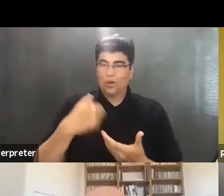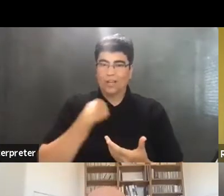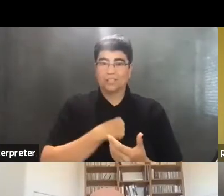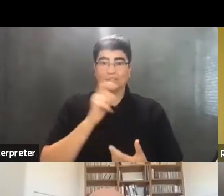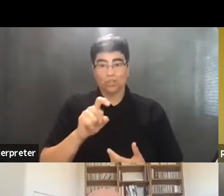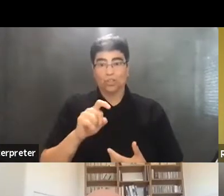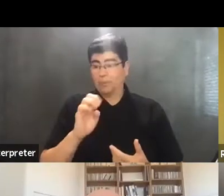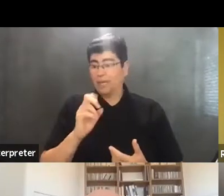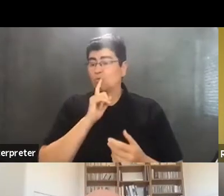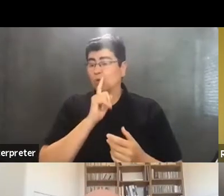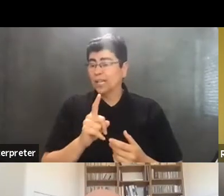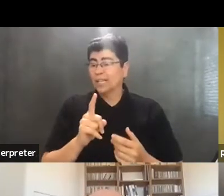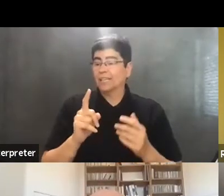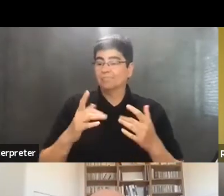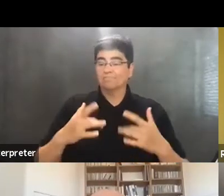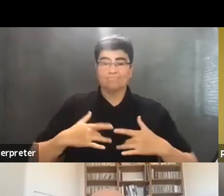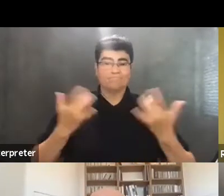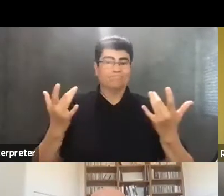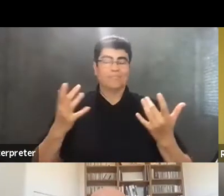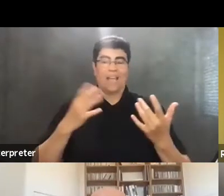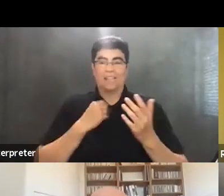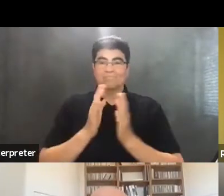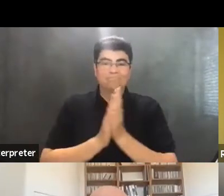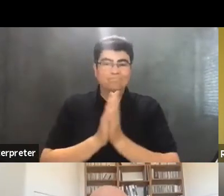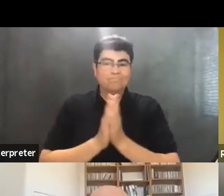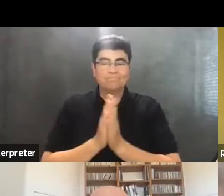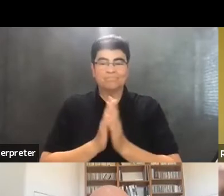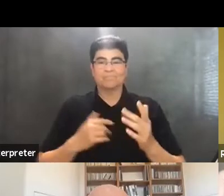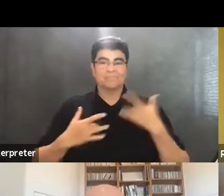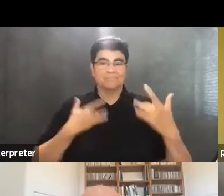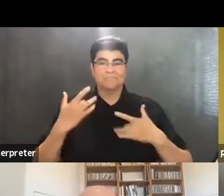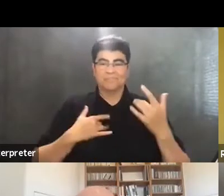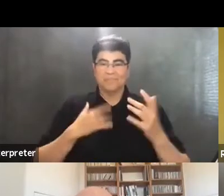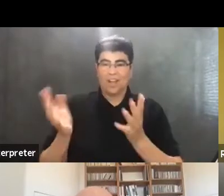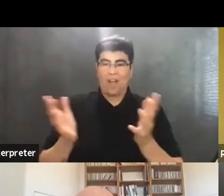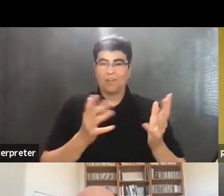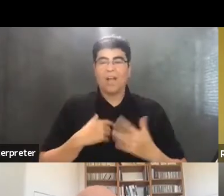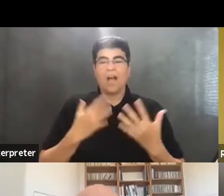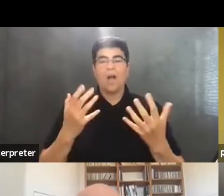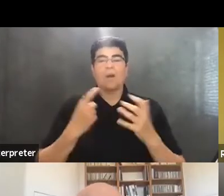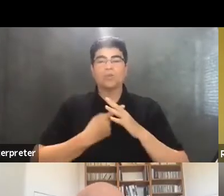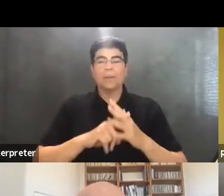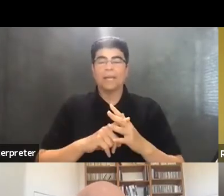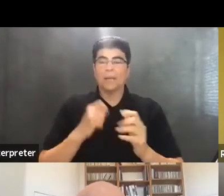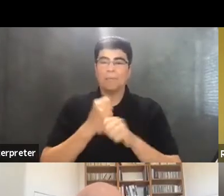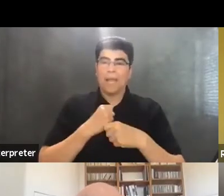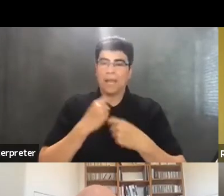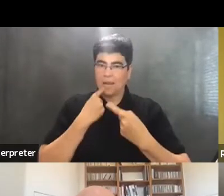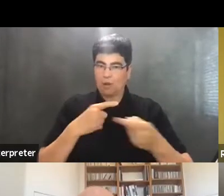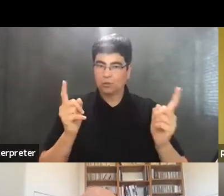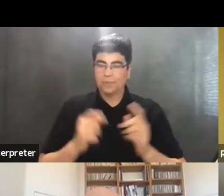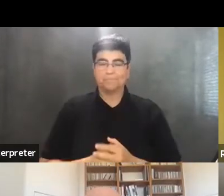really exhilarating and conciliating conversation. I want to begin just by making an announcement.